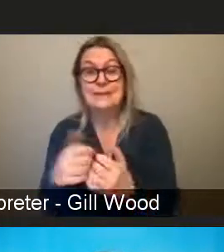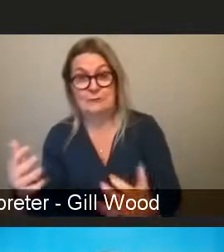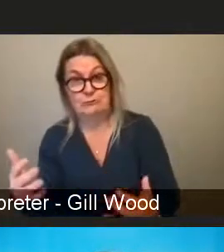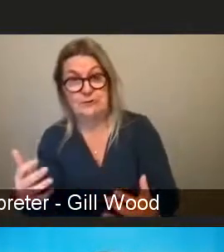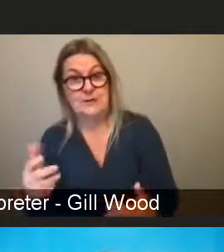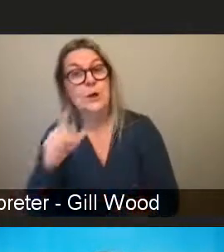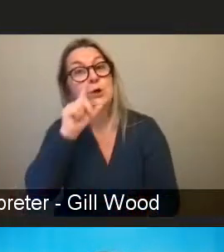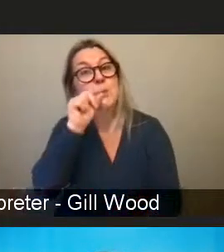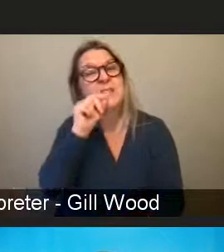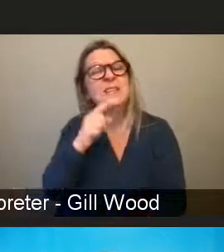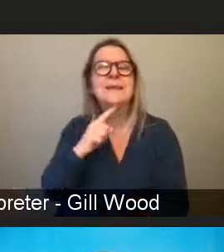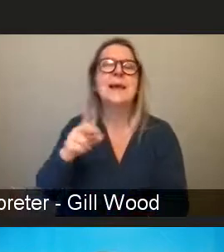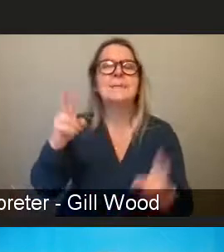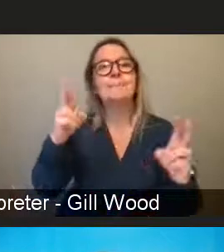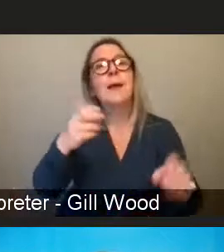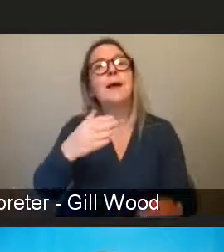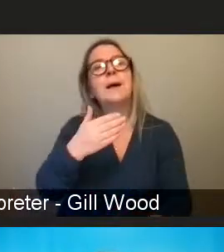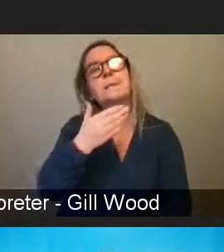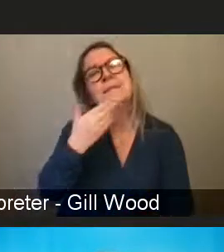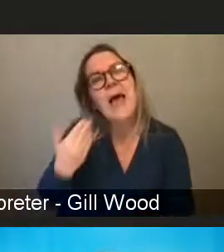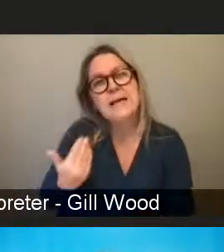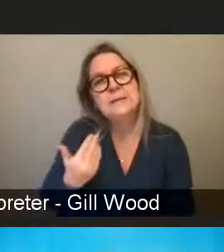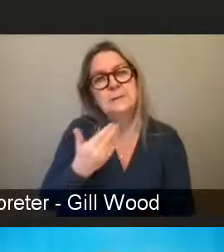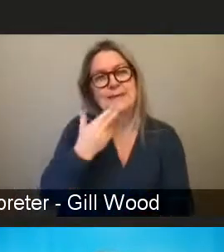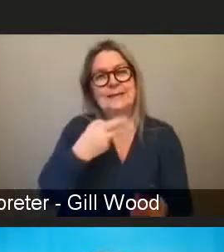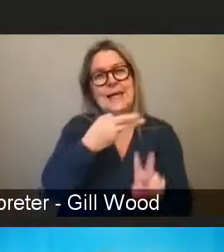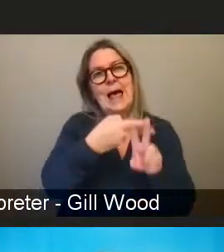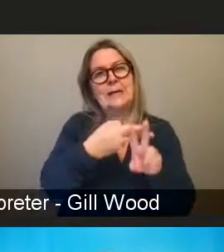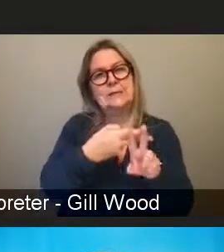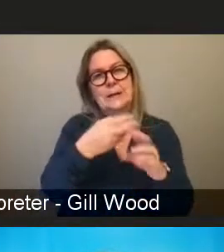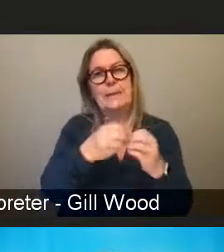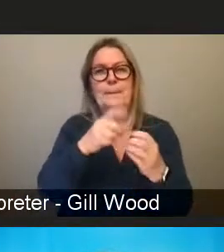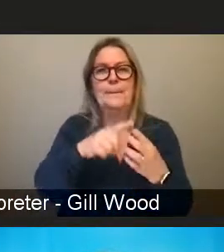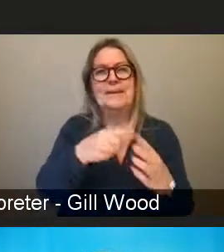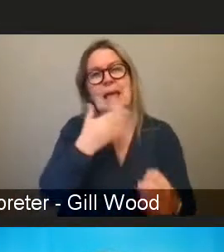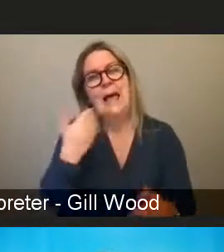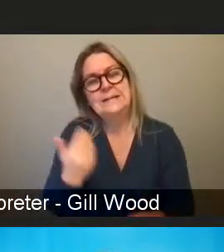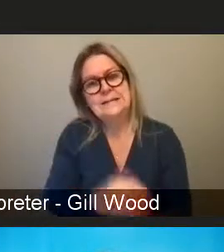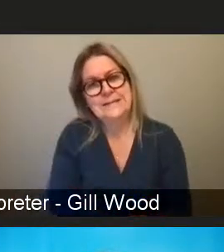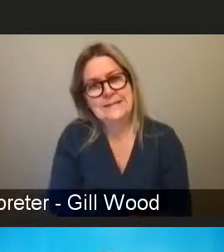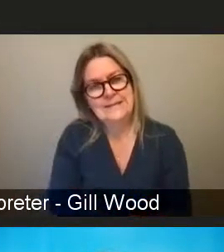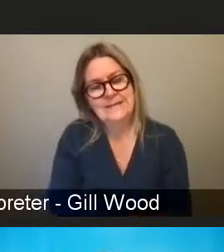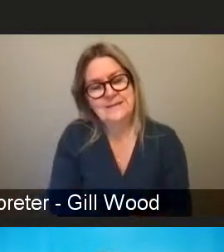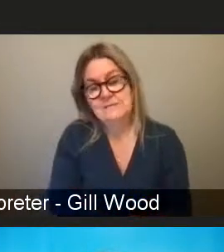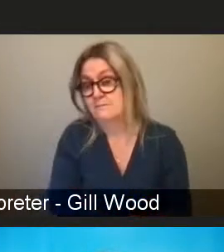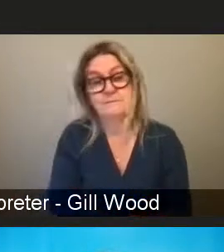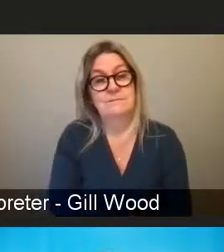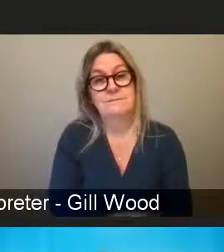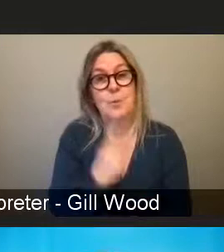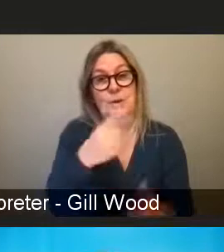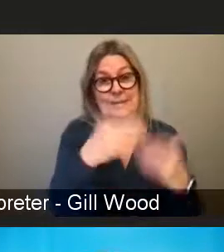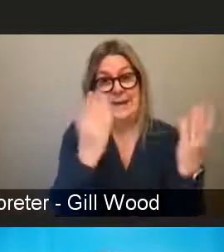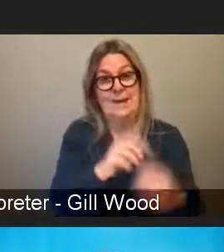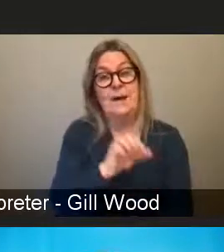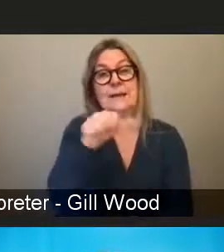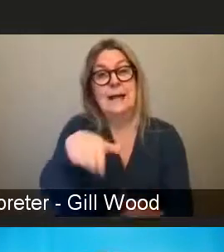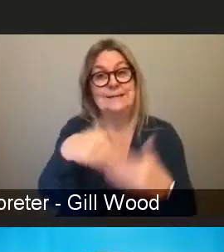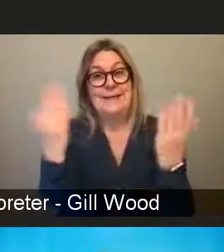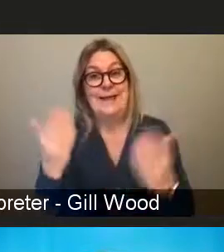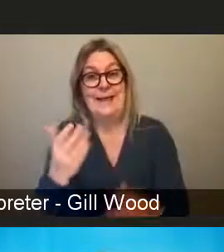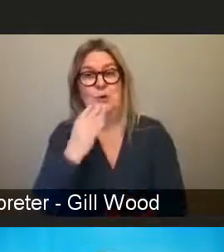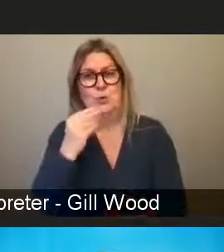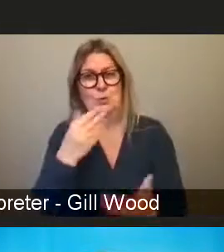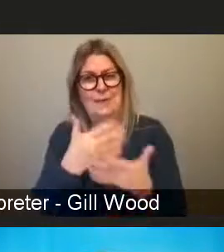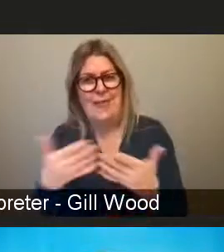be nice one day hashtag and the next day using language words another